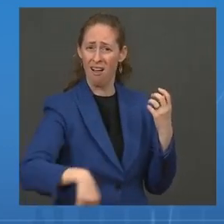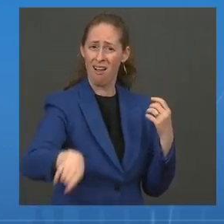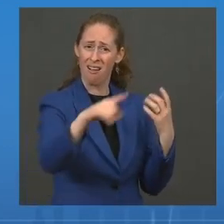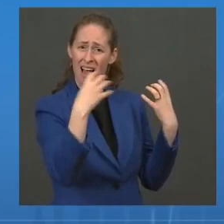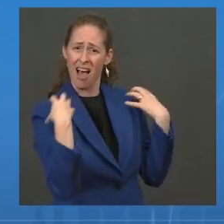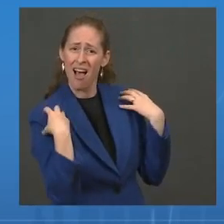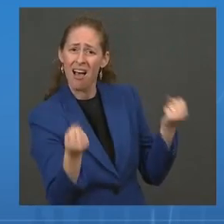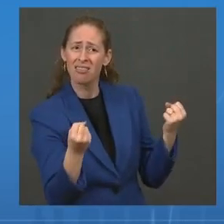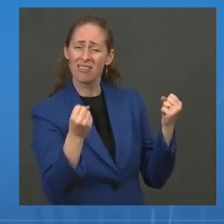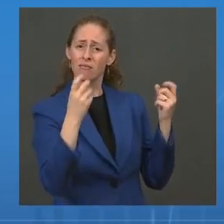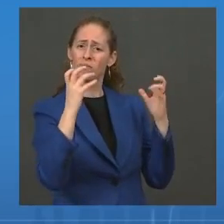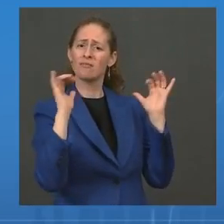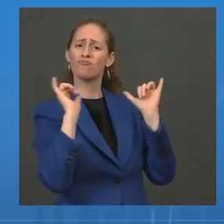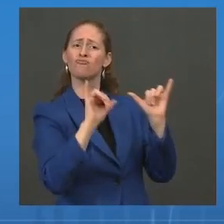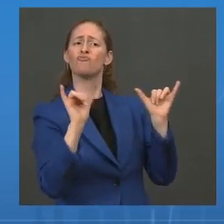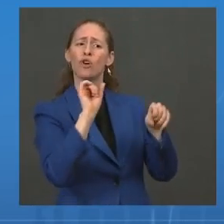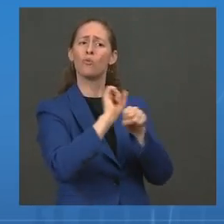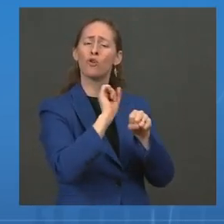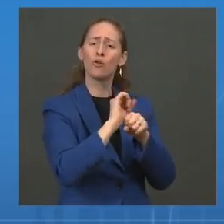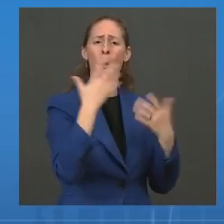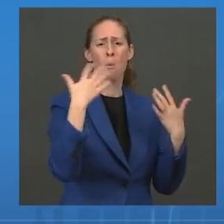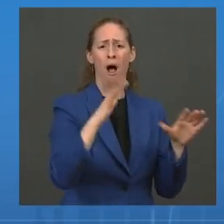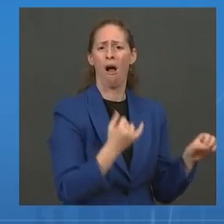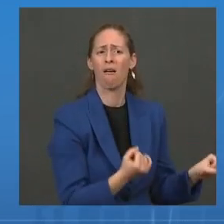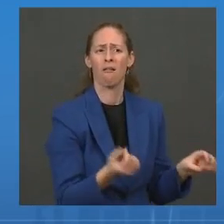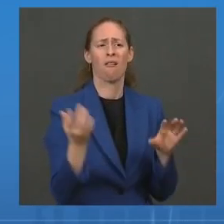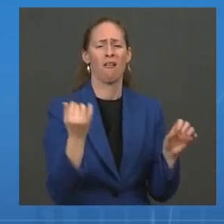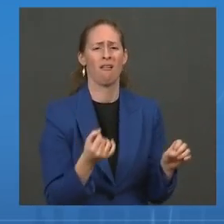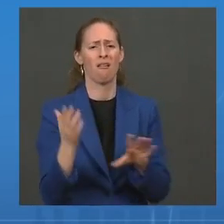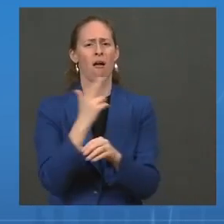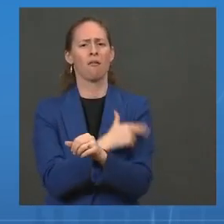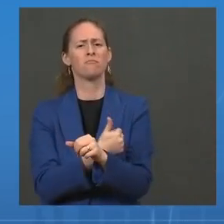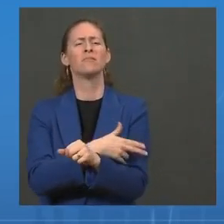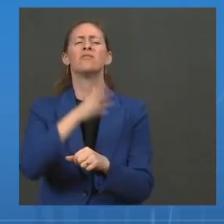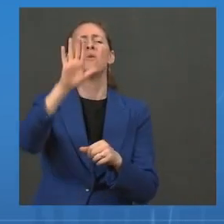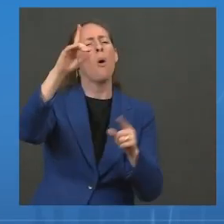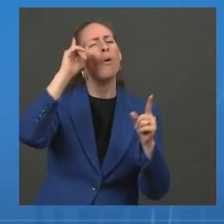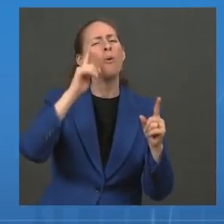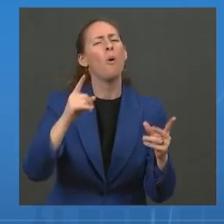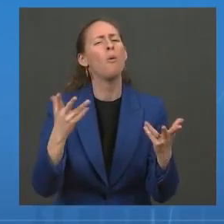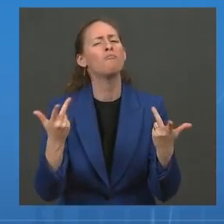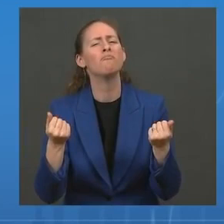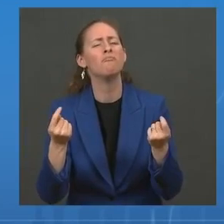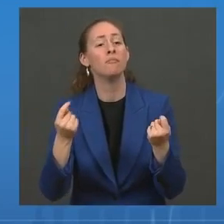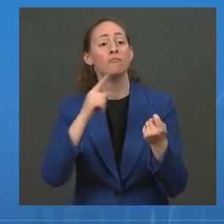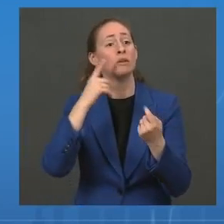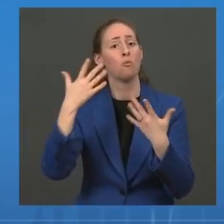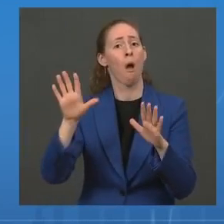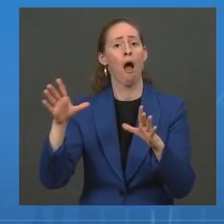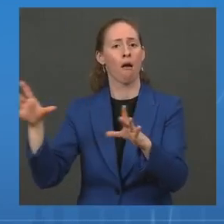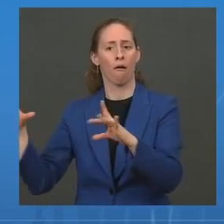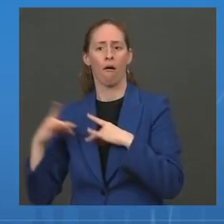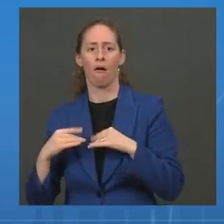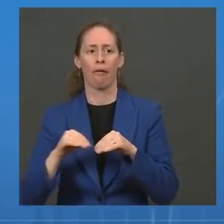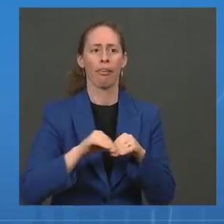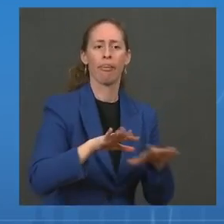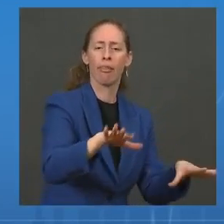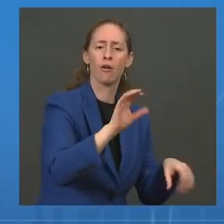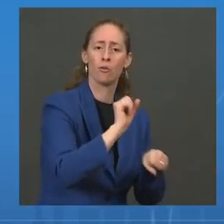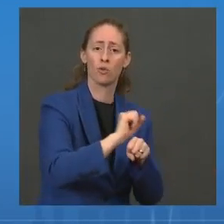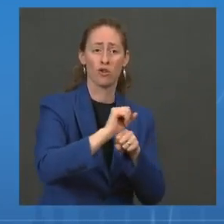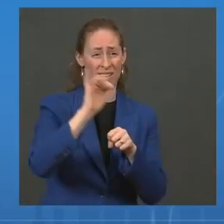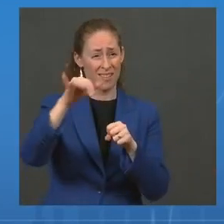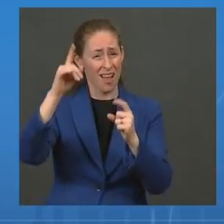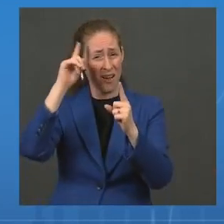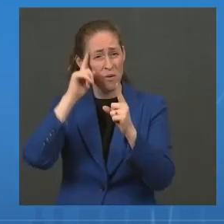keep hospitals clear and running, that kind of thing? Or is the goal to decrease transmission in and around the workplace, given the shots do provide some level of